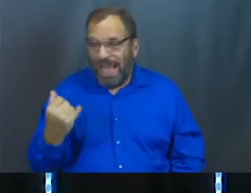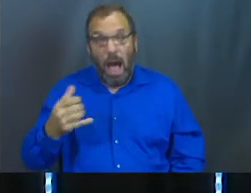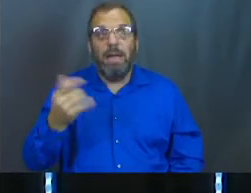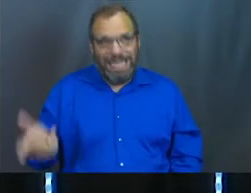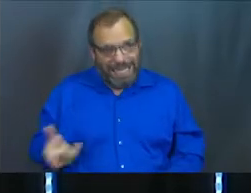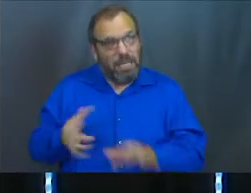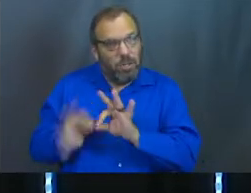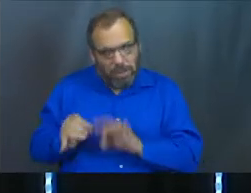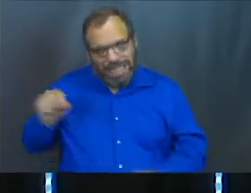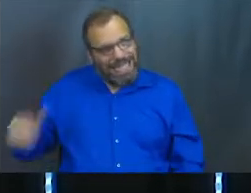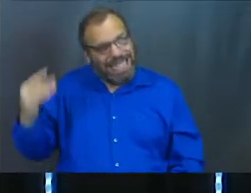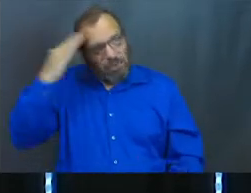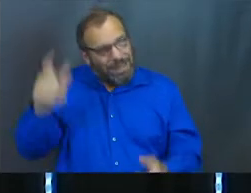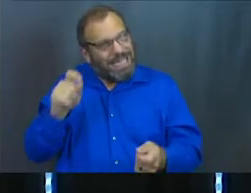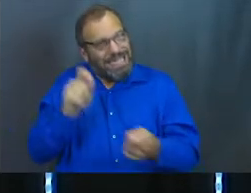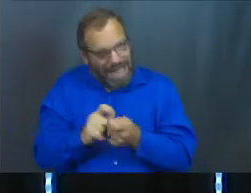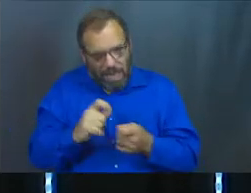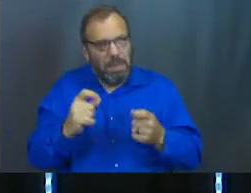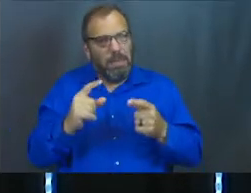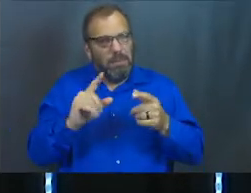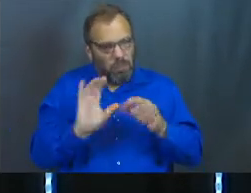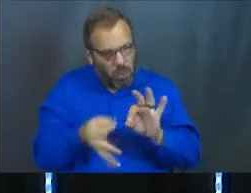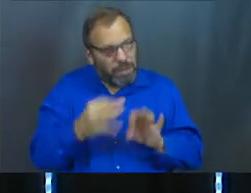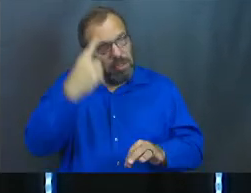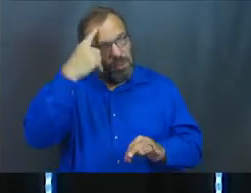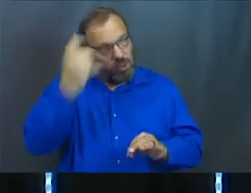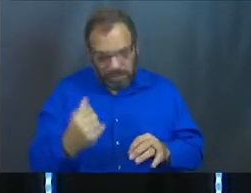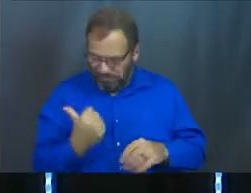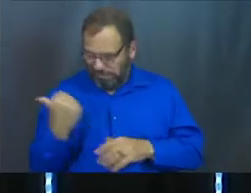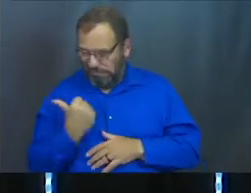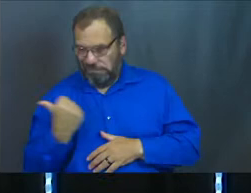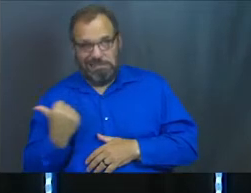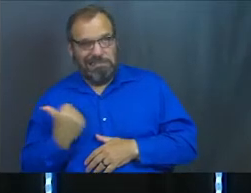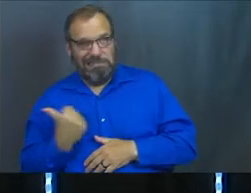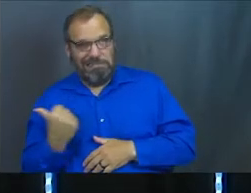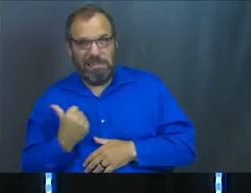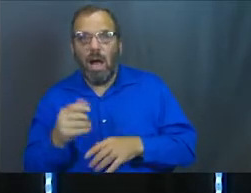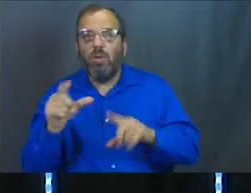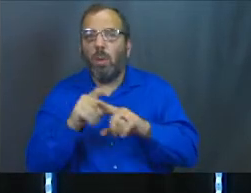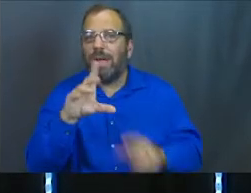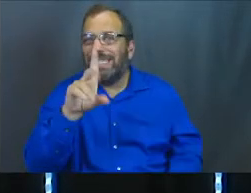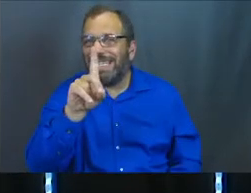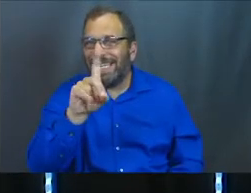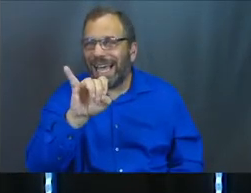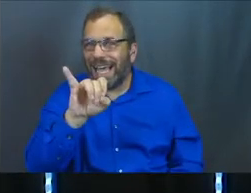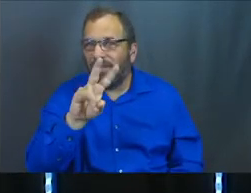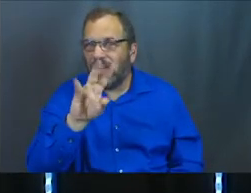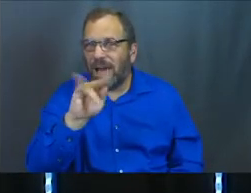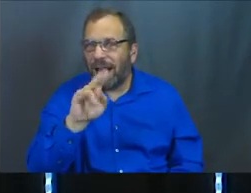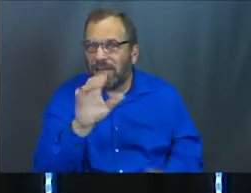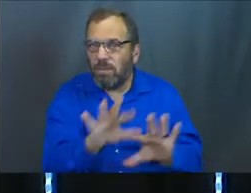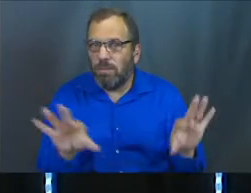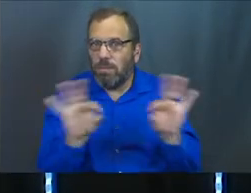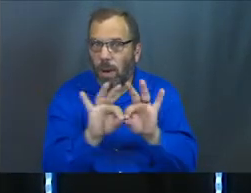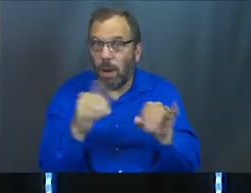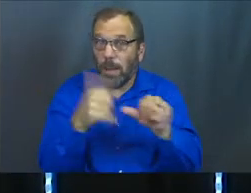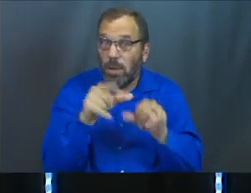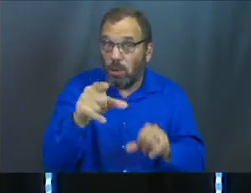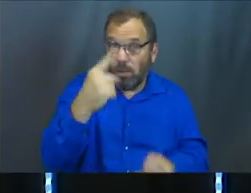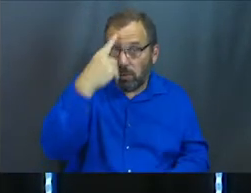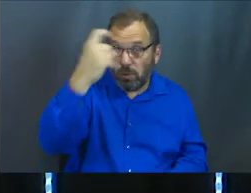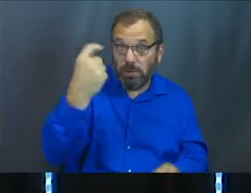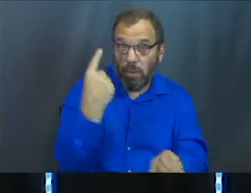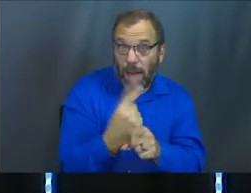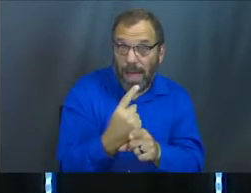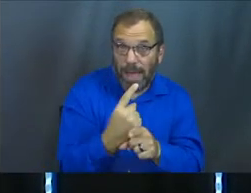the guy for you. This guy knows exactly how to interpret a divine dream. The word divine there is important, because you've had dreams before,